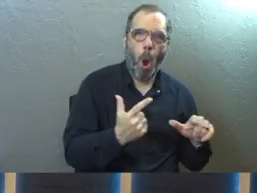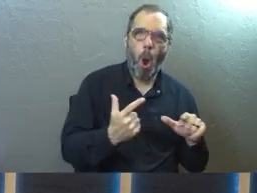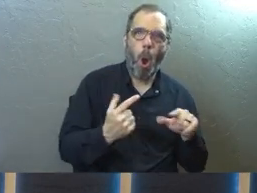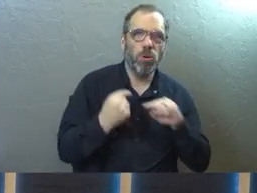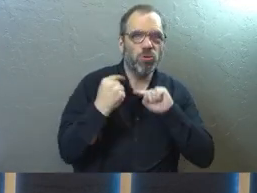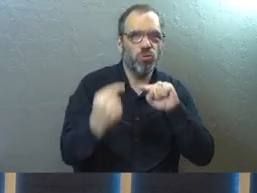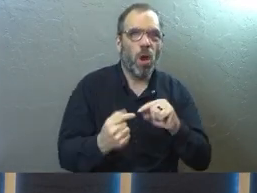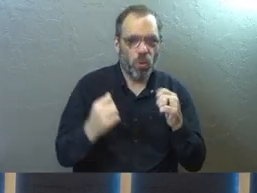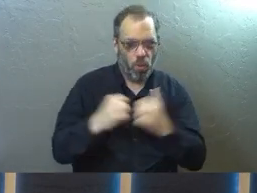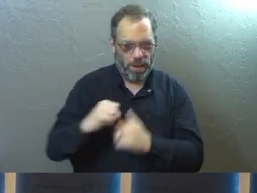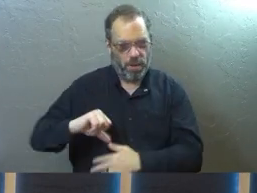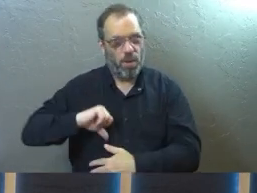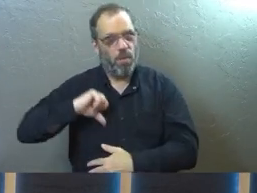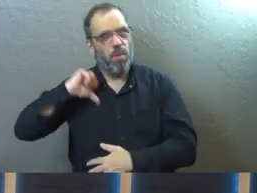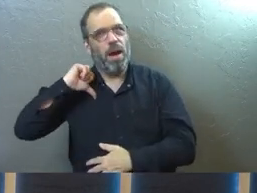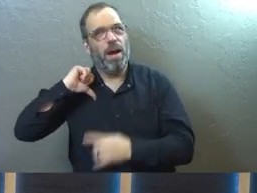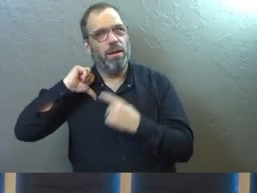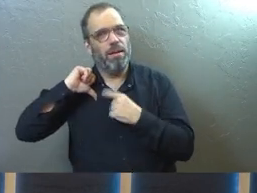Um,